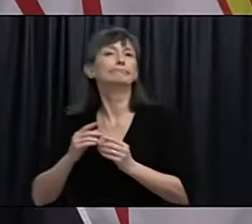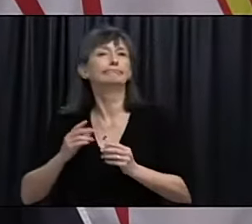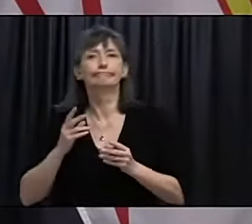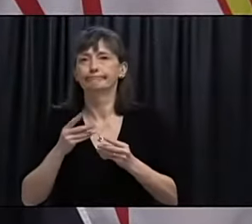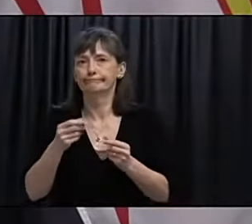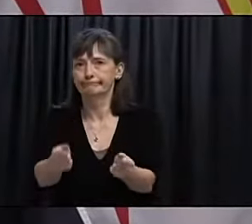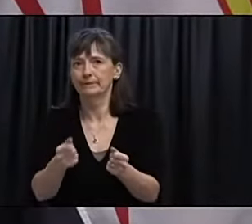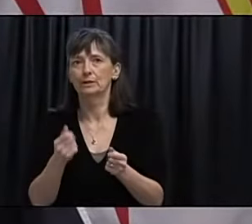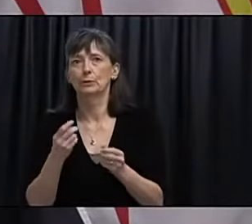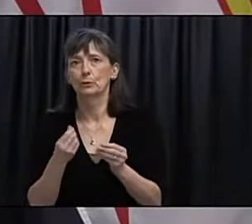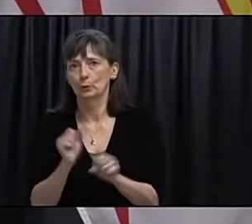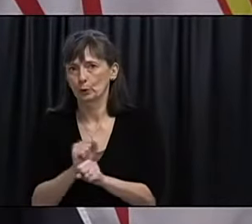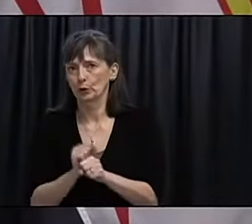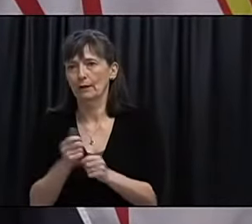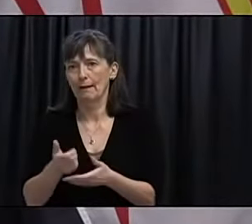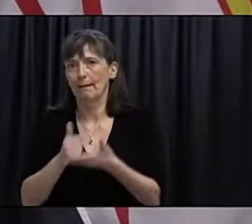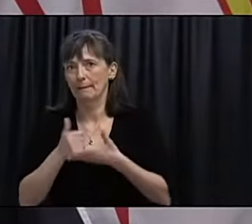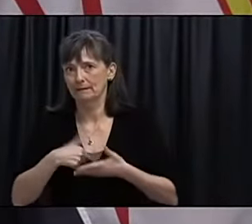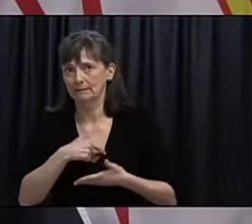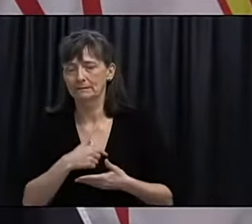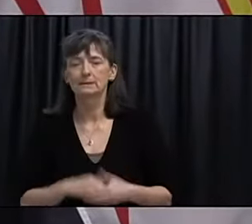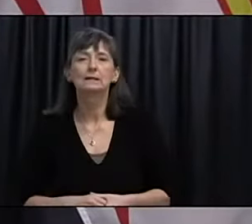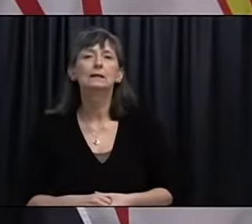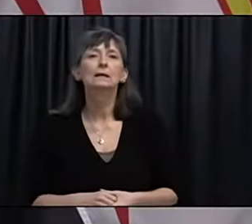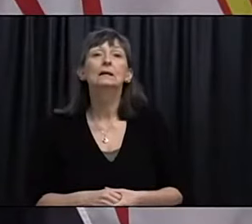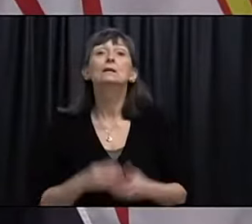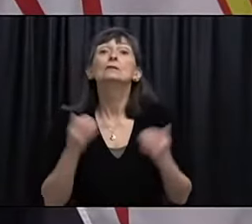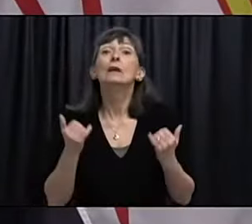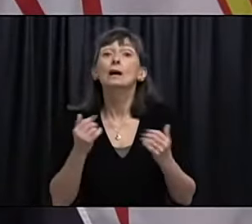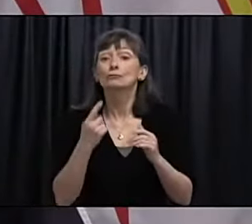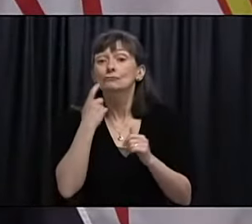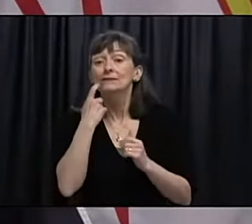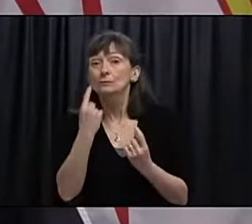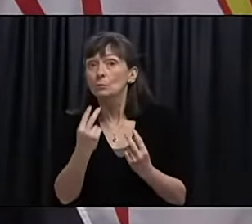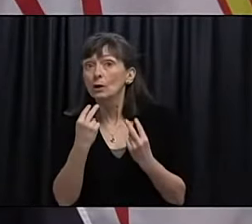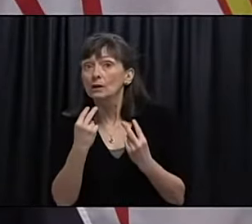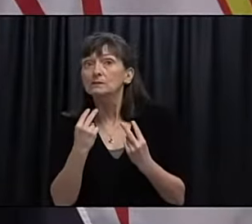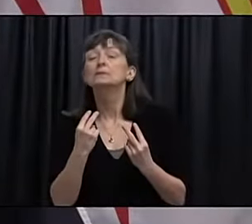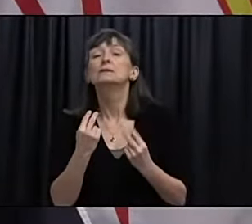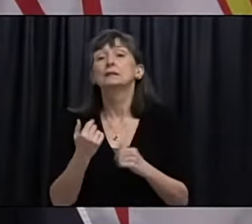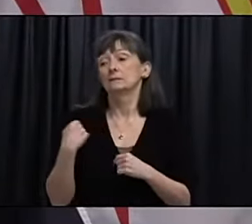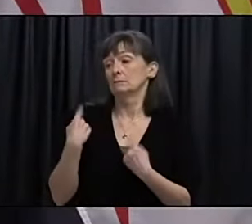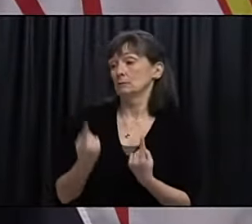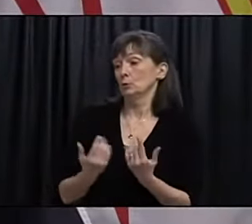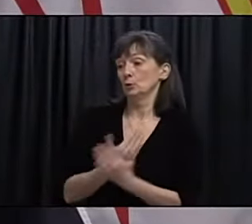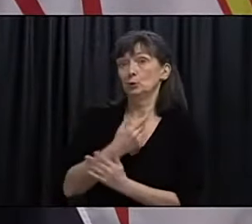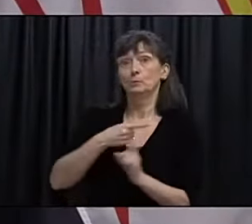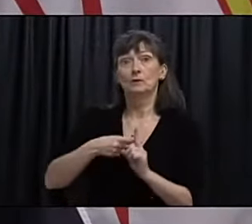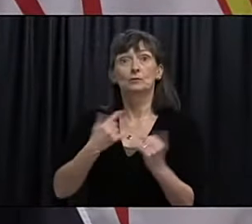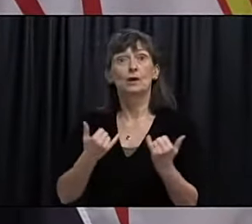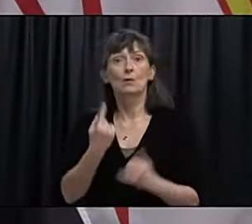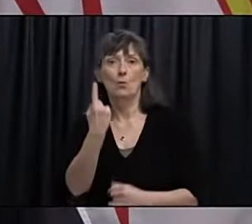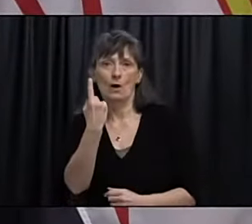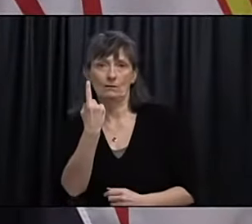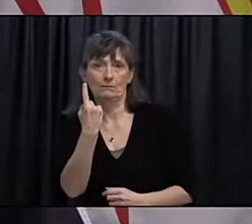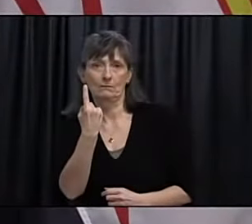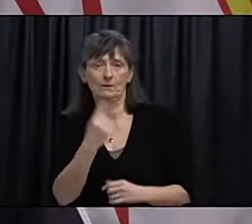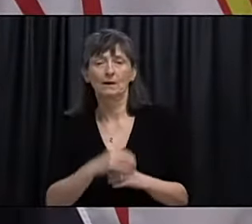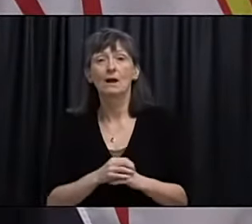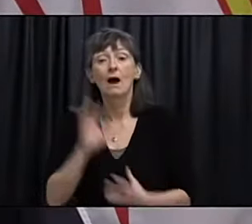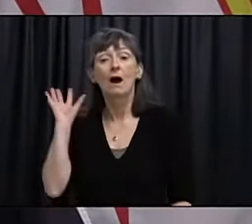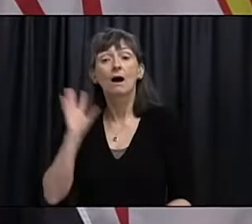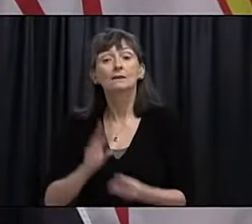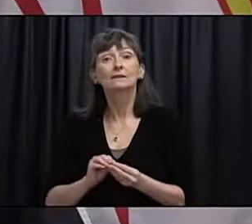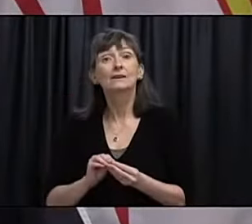As a recap for those who may have just joined us we have one new confirmed case since yesterday's media advisory and the total number of cases in the